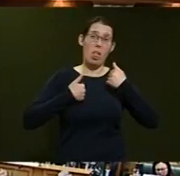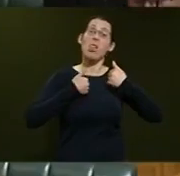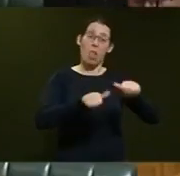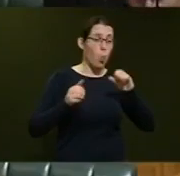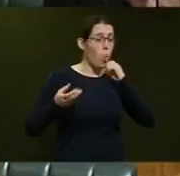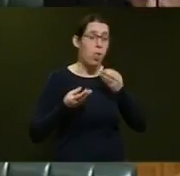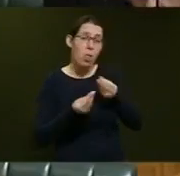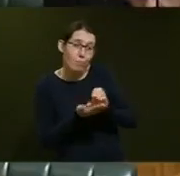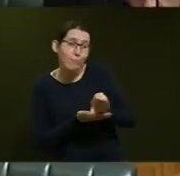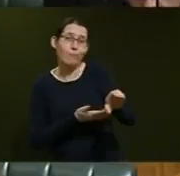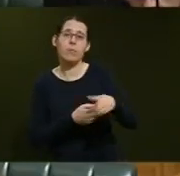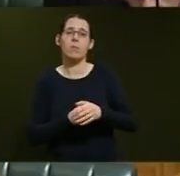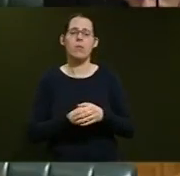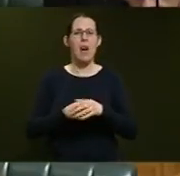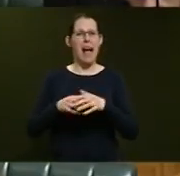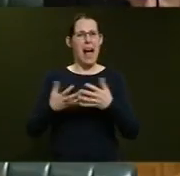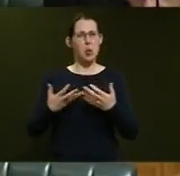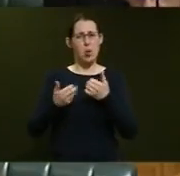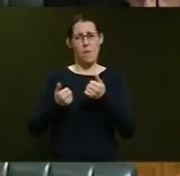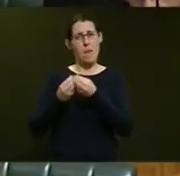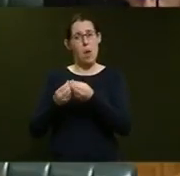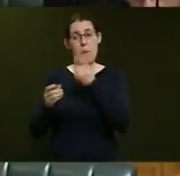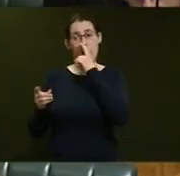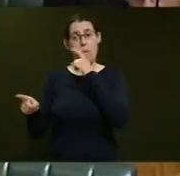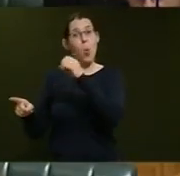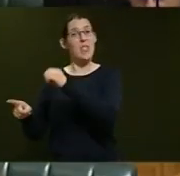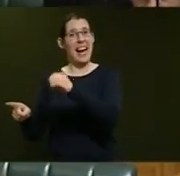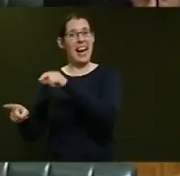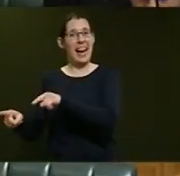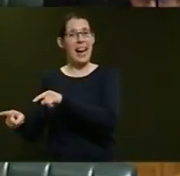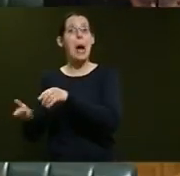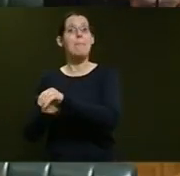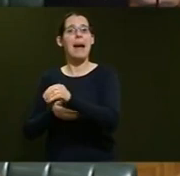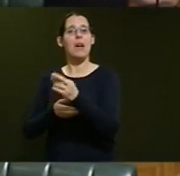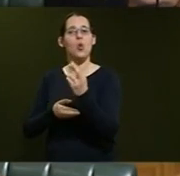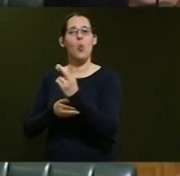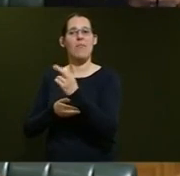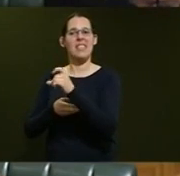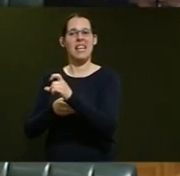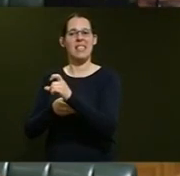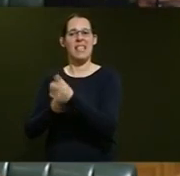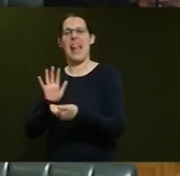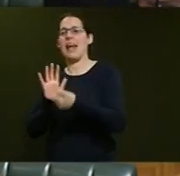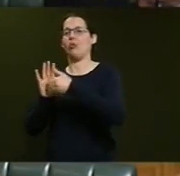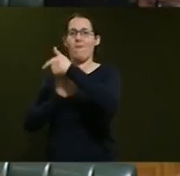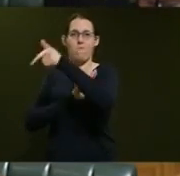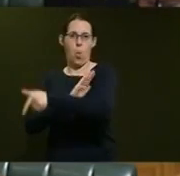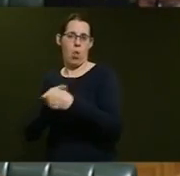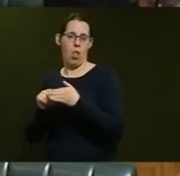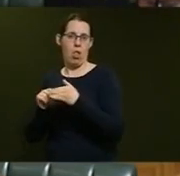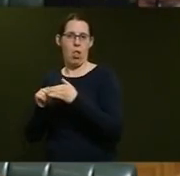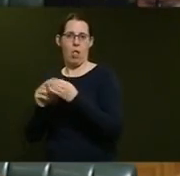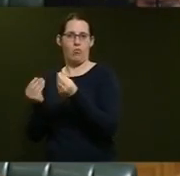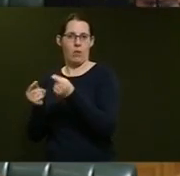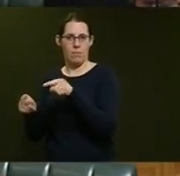How is it good value for the people of Ōtaki to pay $0.12 a litre more in fuel taxes when they're less